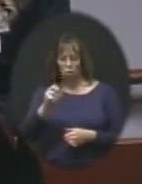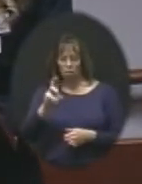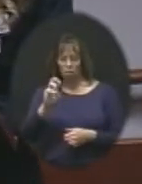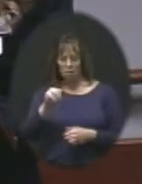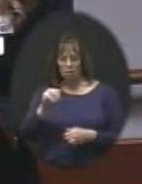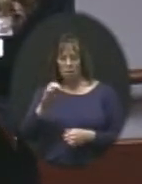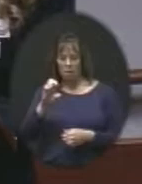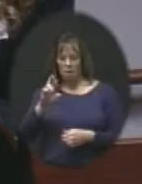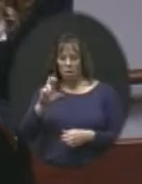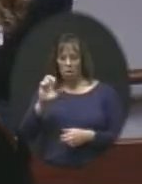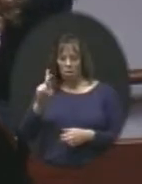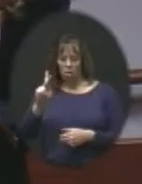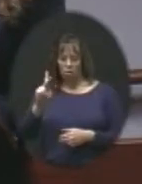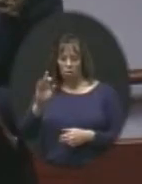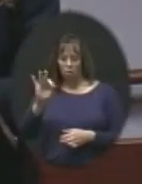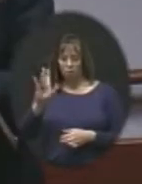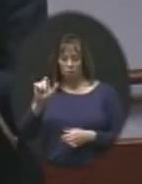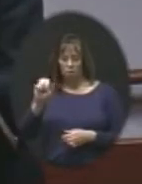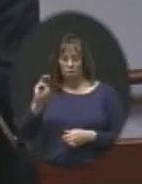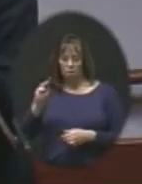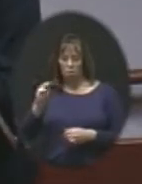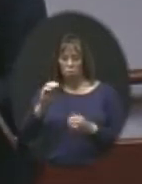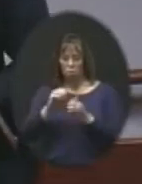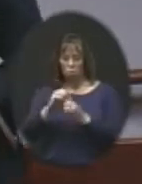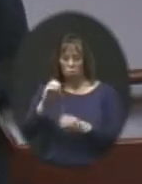with Assistant Principal Jay Novacek.